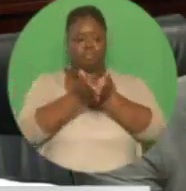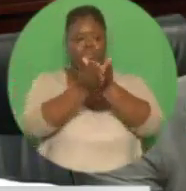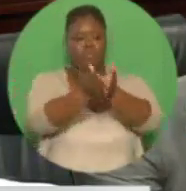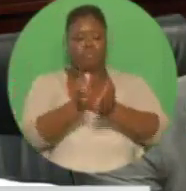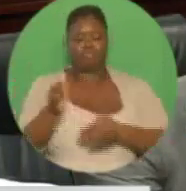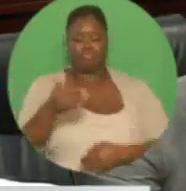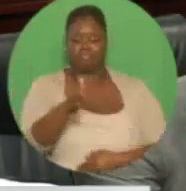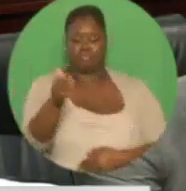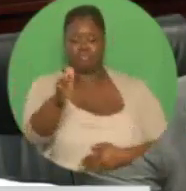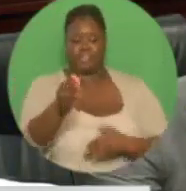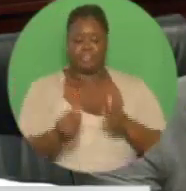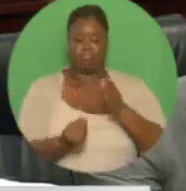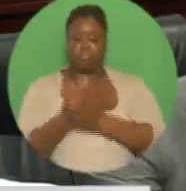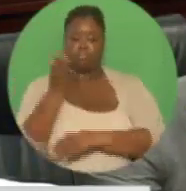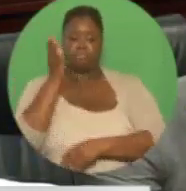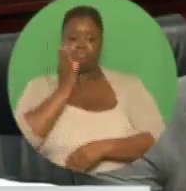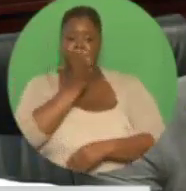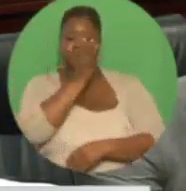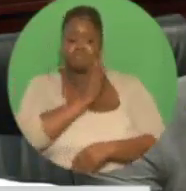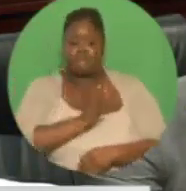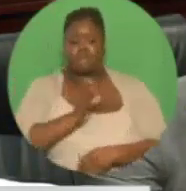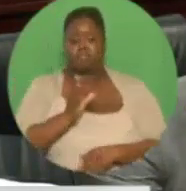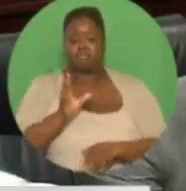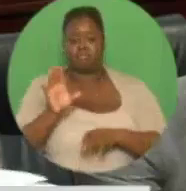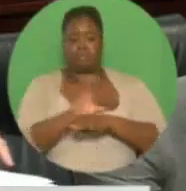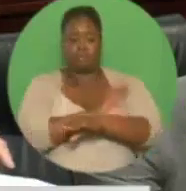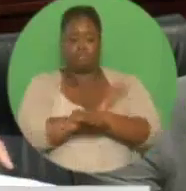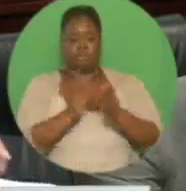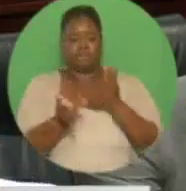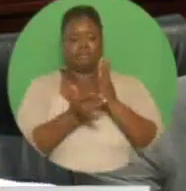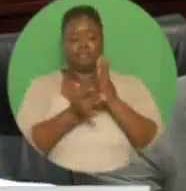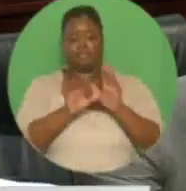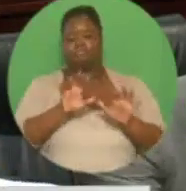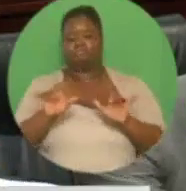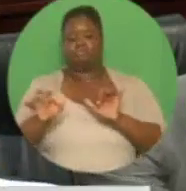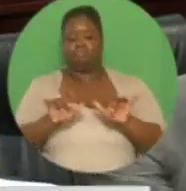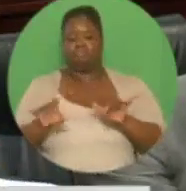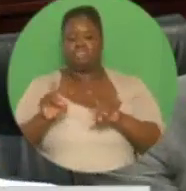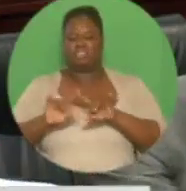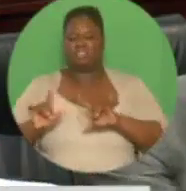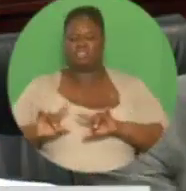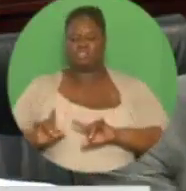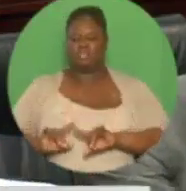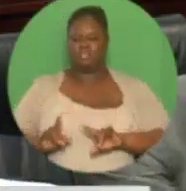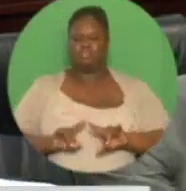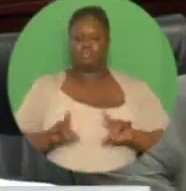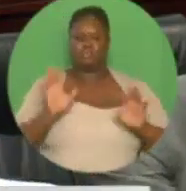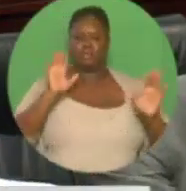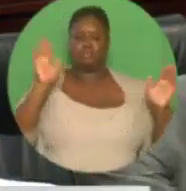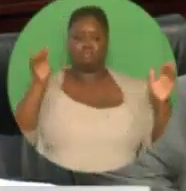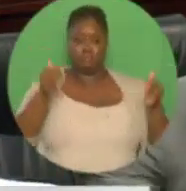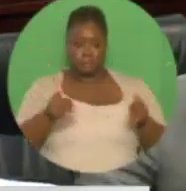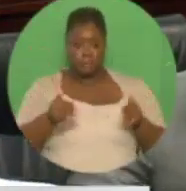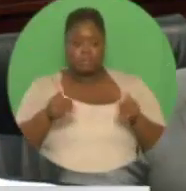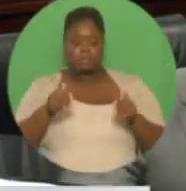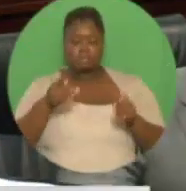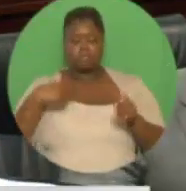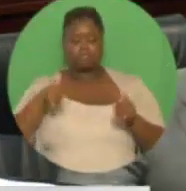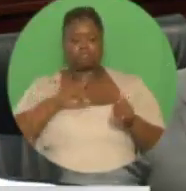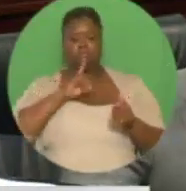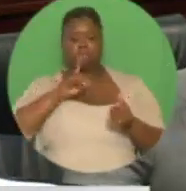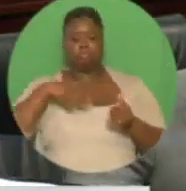and agro processing, software design and application in the creative industries. And we are making progress, Madam Speaker.